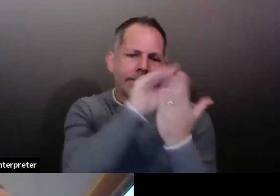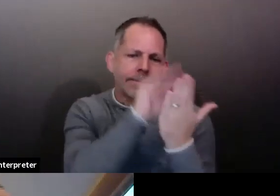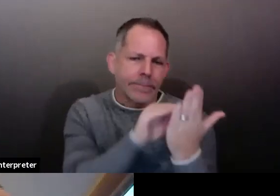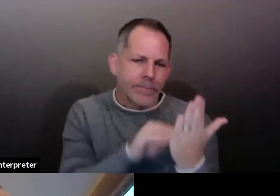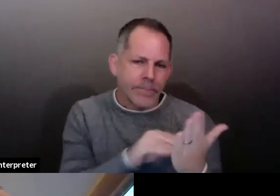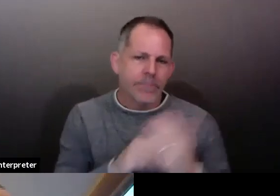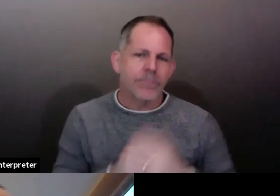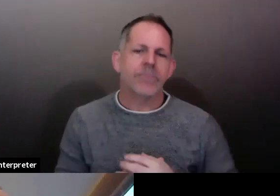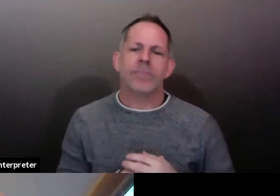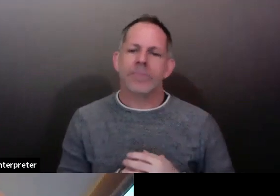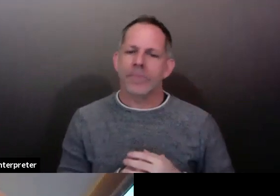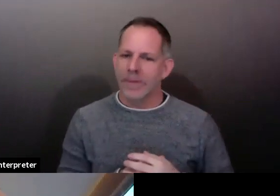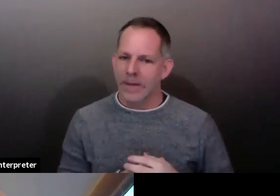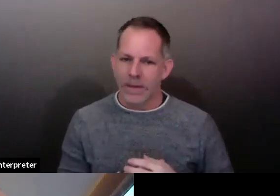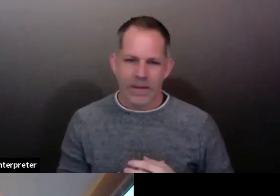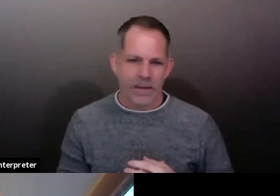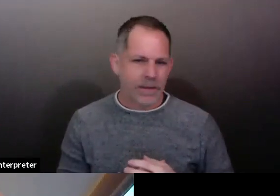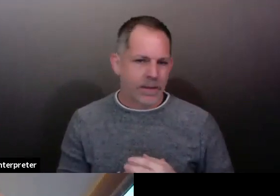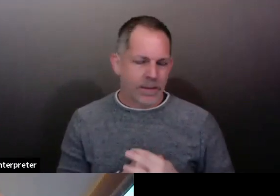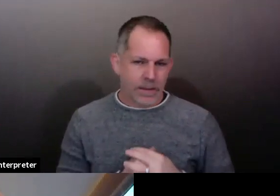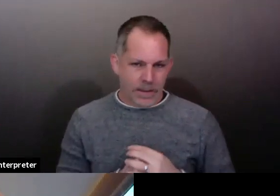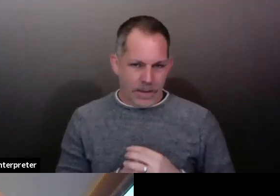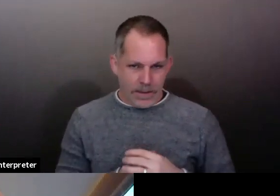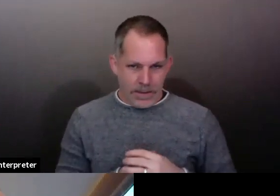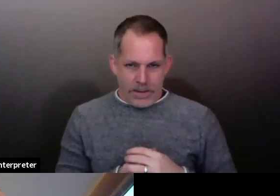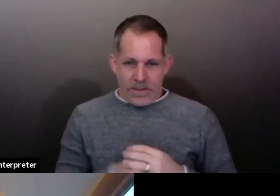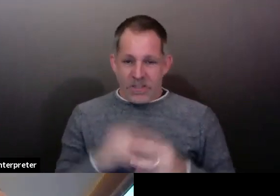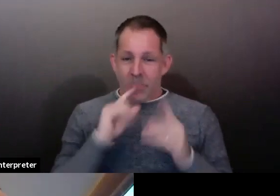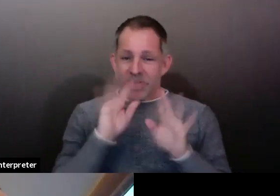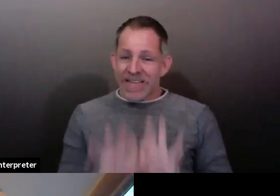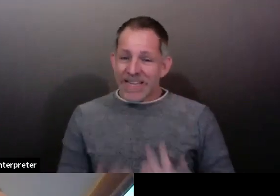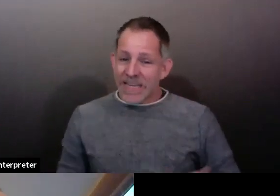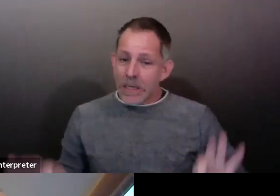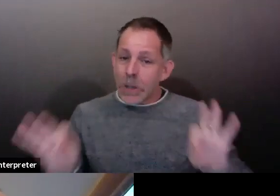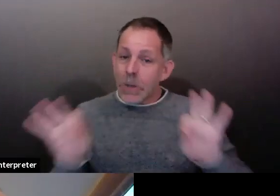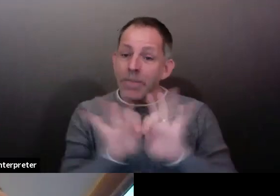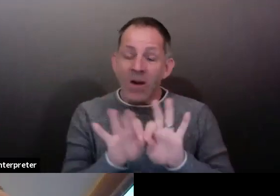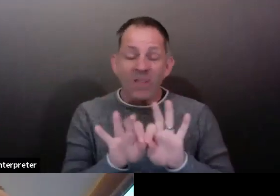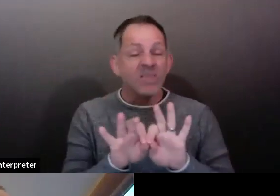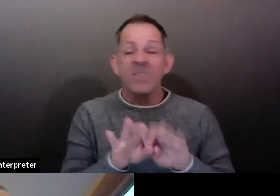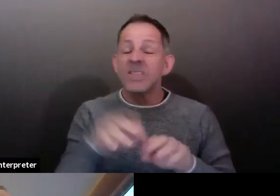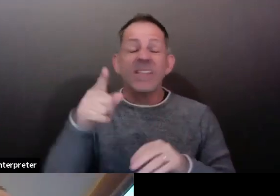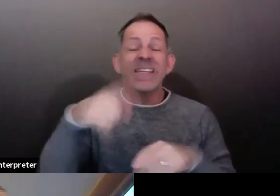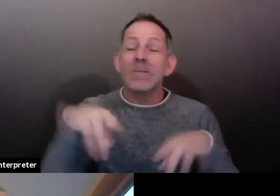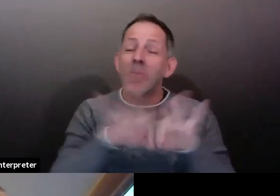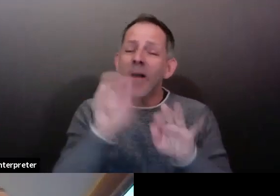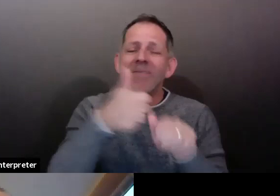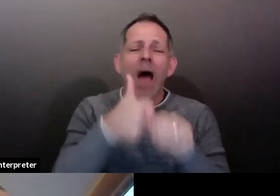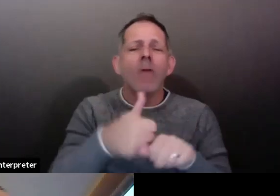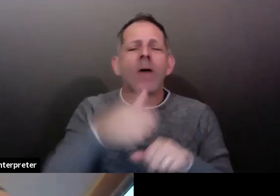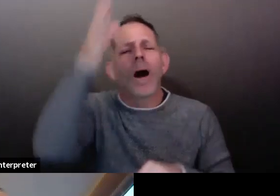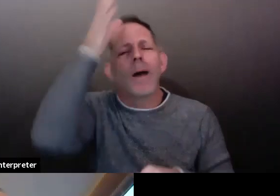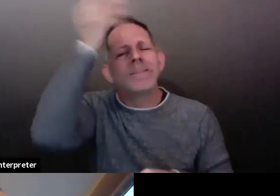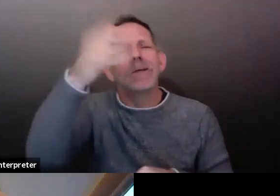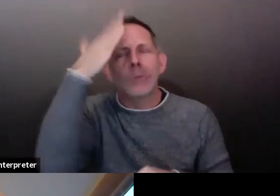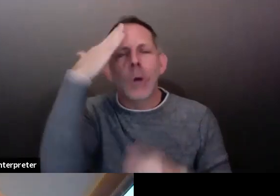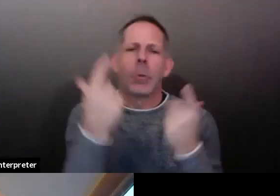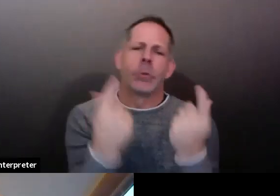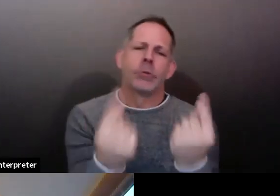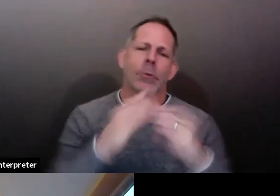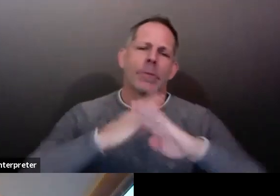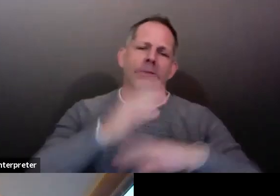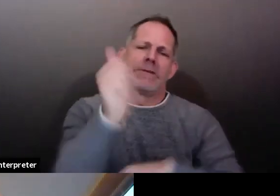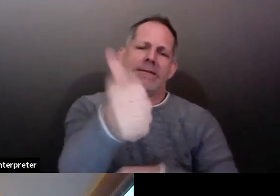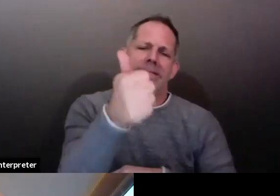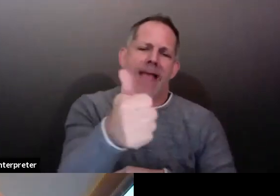into following the common sense guidelines to try to reduce transmission because otherwise things can and will